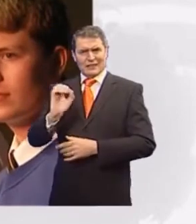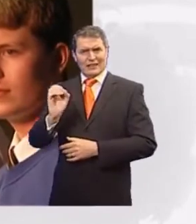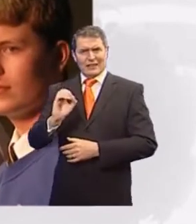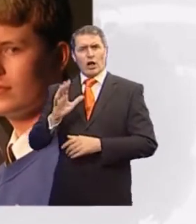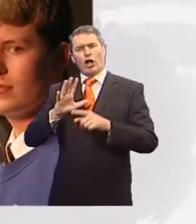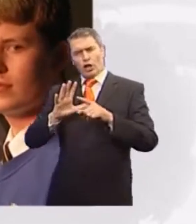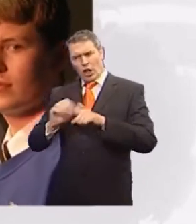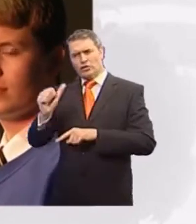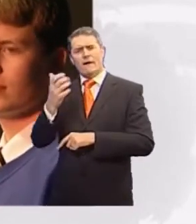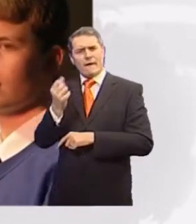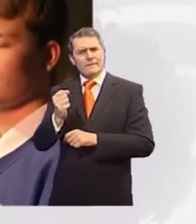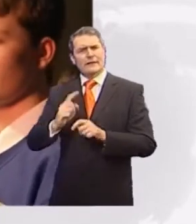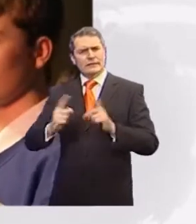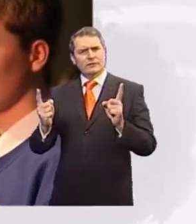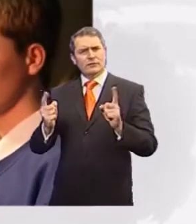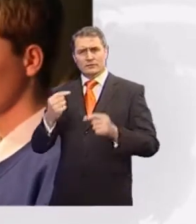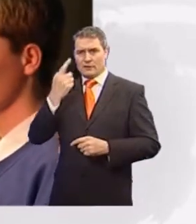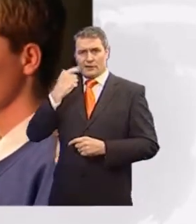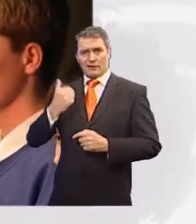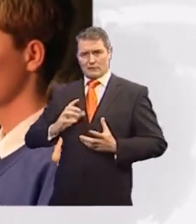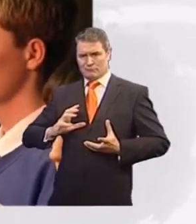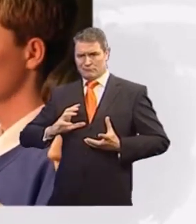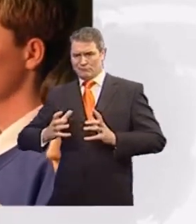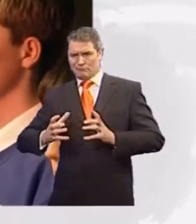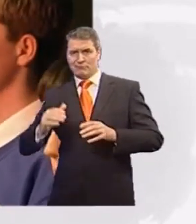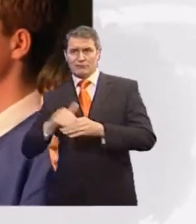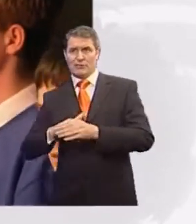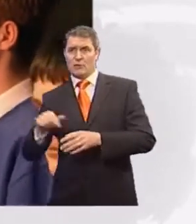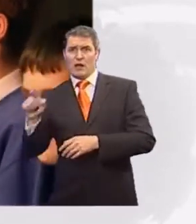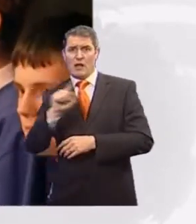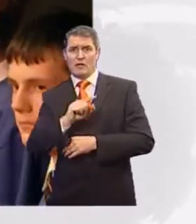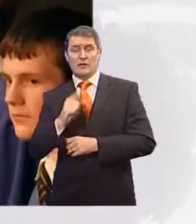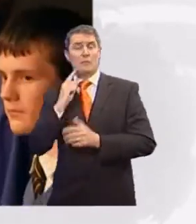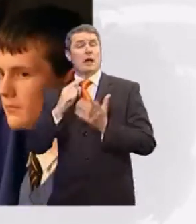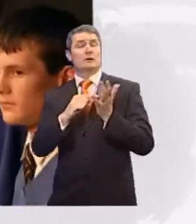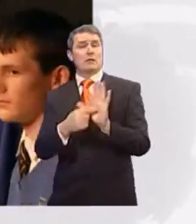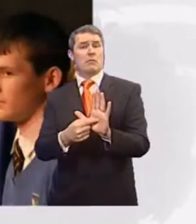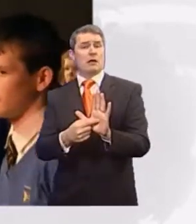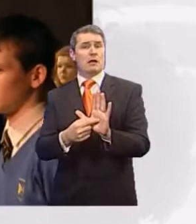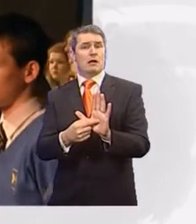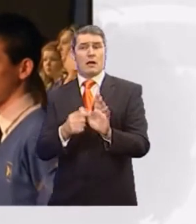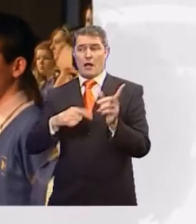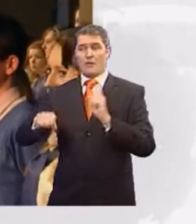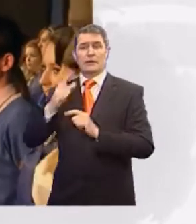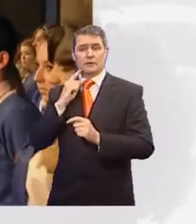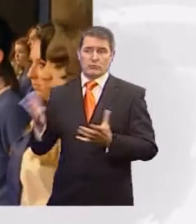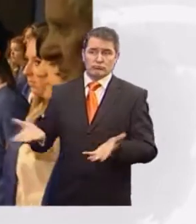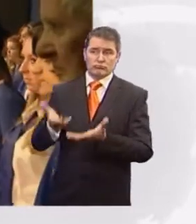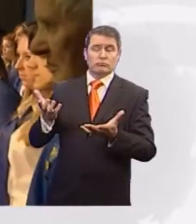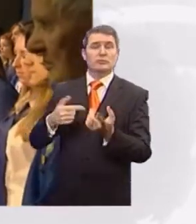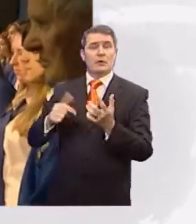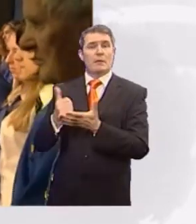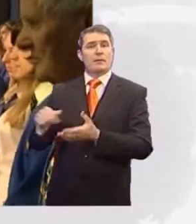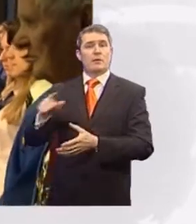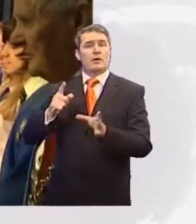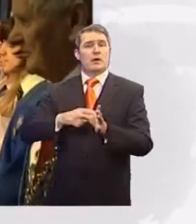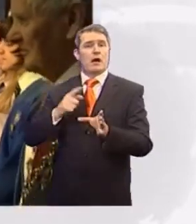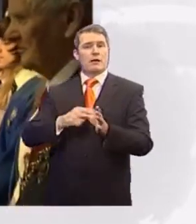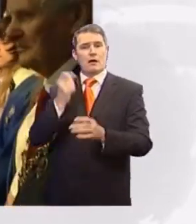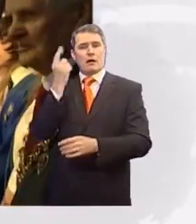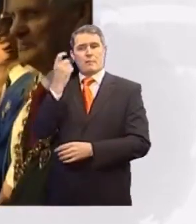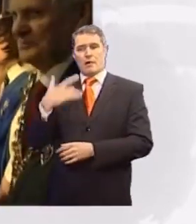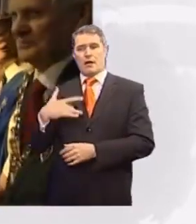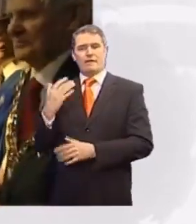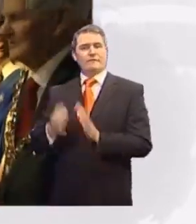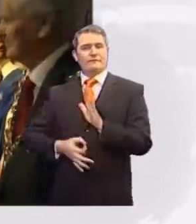culture is different, but I can mix into any culture. I'm an example. So that's what I'm just trying to do, help young people and make their